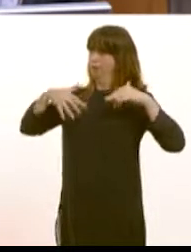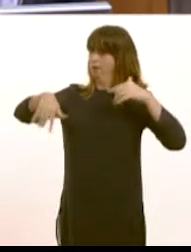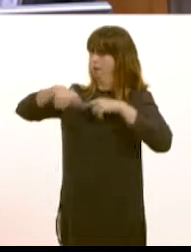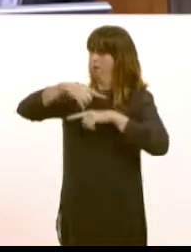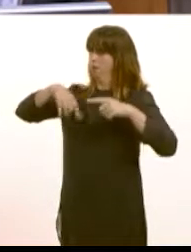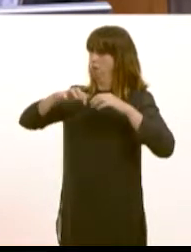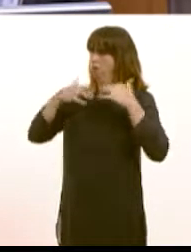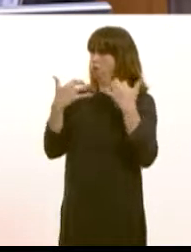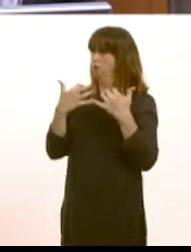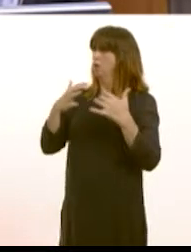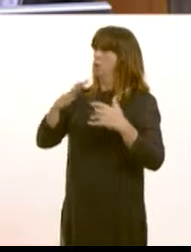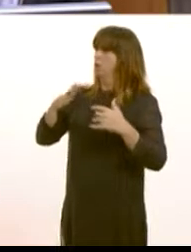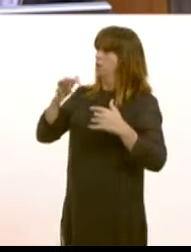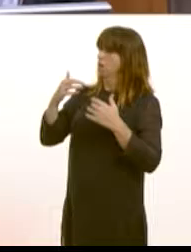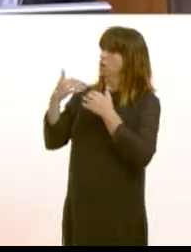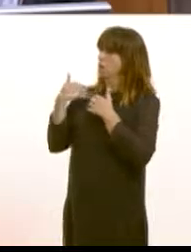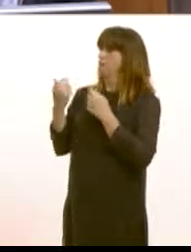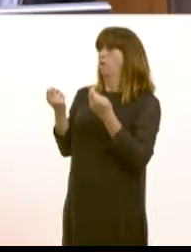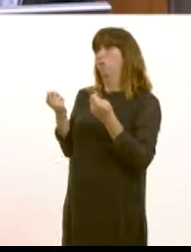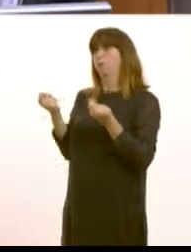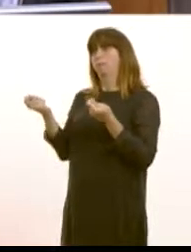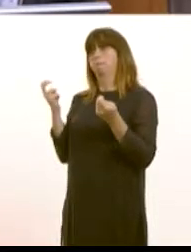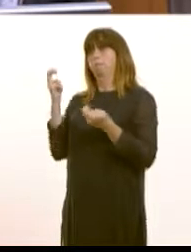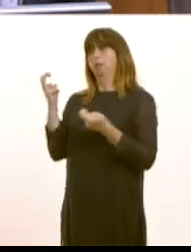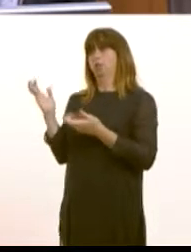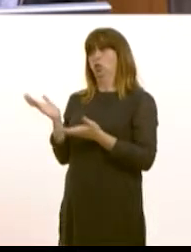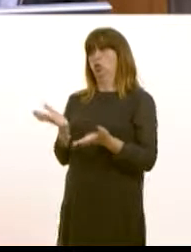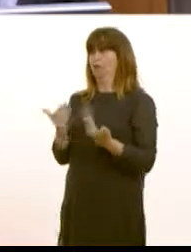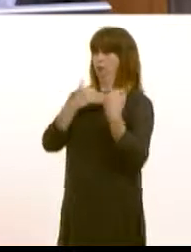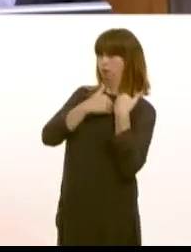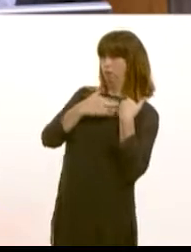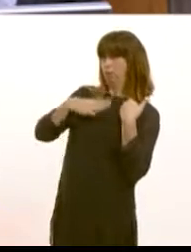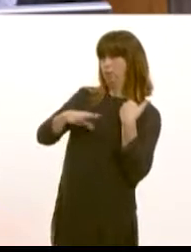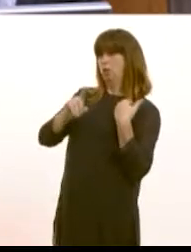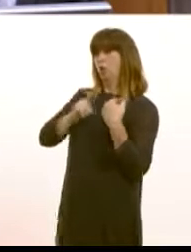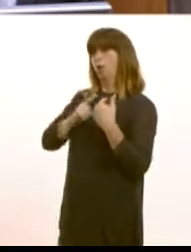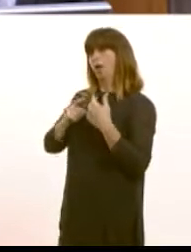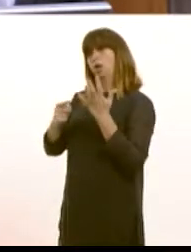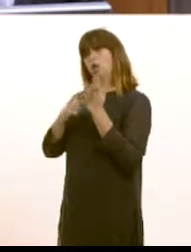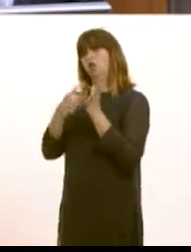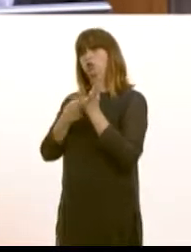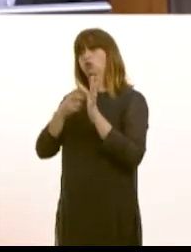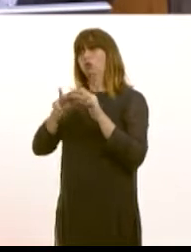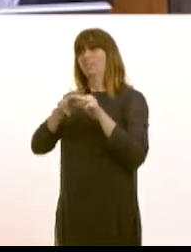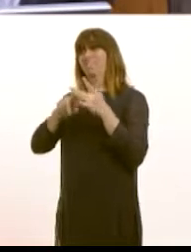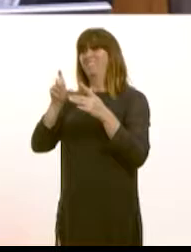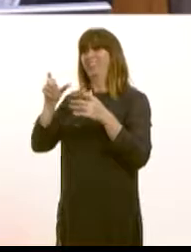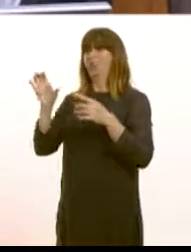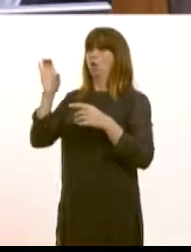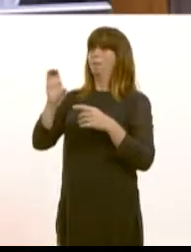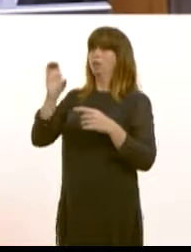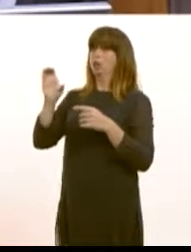for bus services because for many years of course the traffic commissioner was based in Birmingham and was